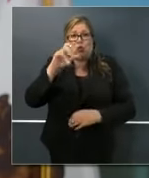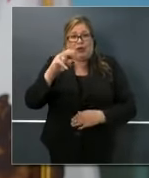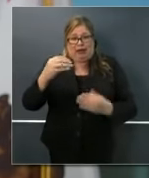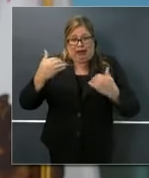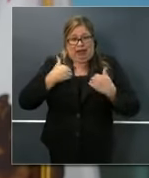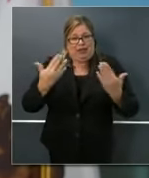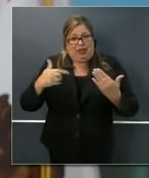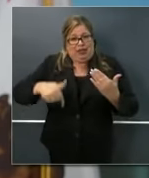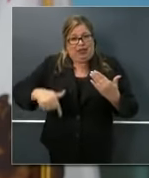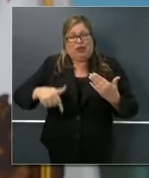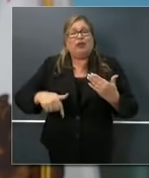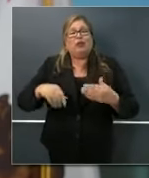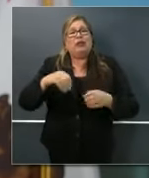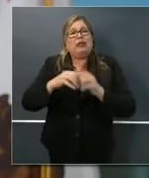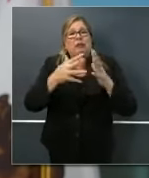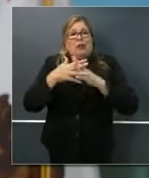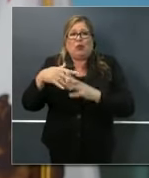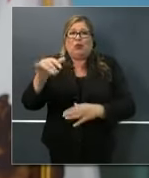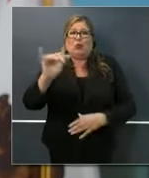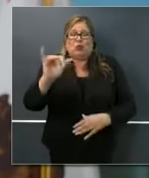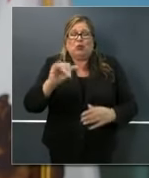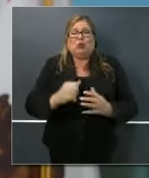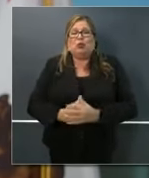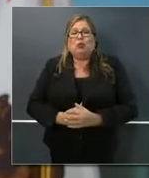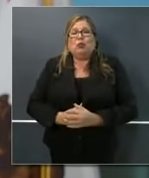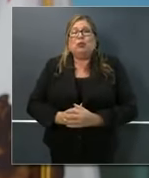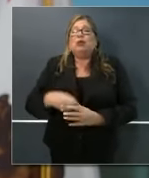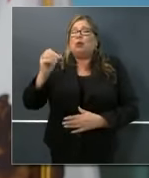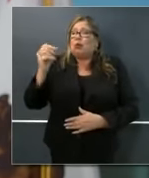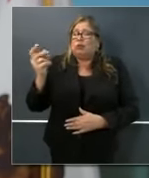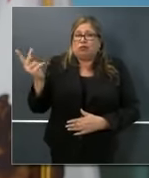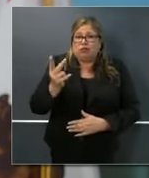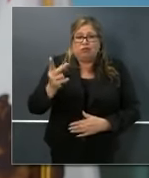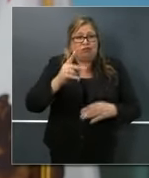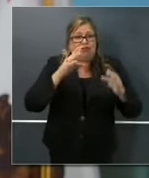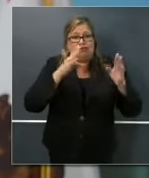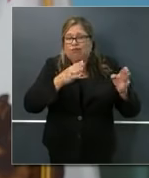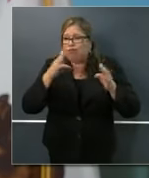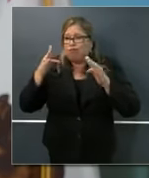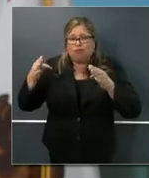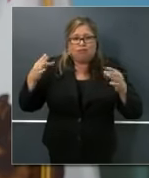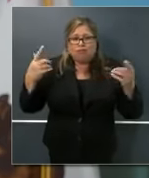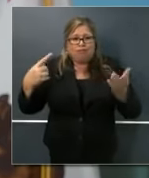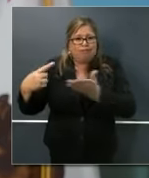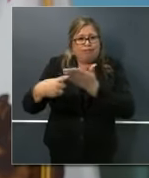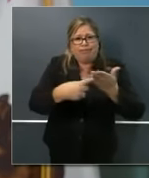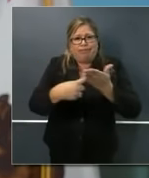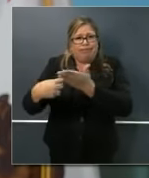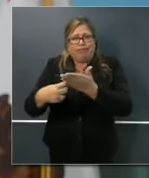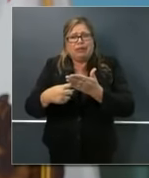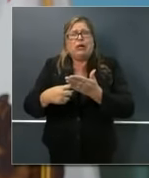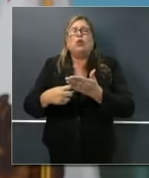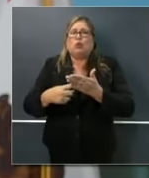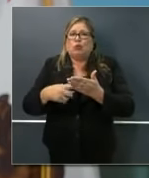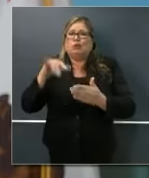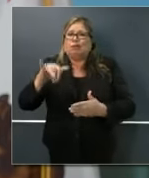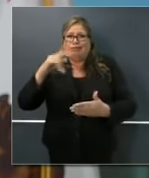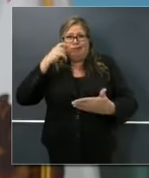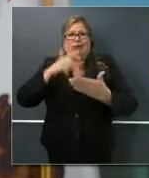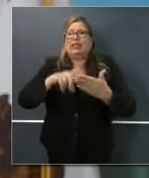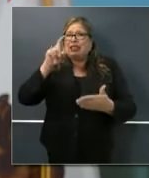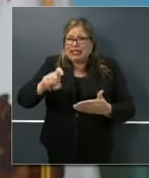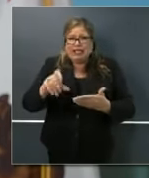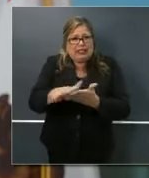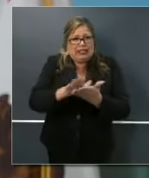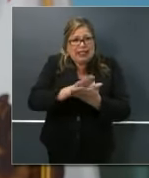workers unions in America as well. And they really started to focus on the needs for sanitation, for hand